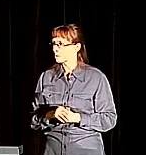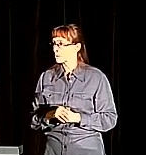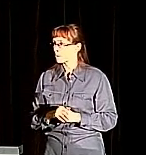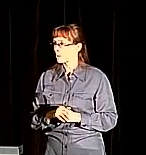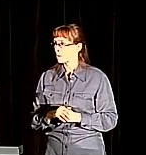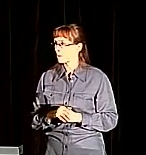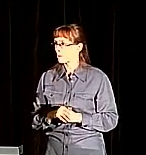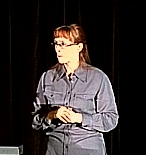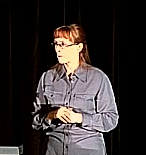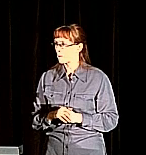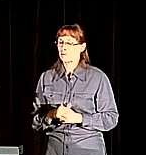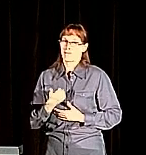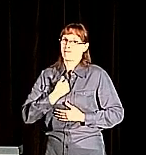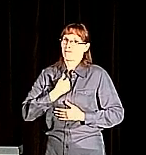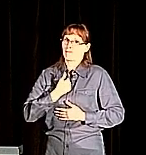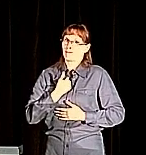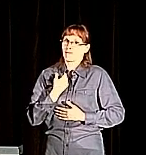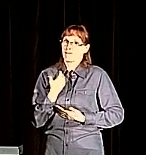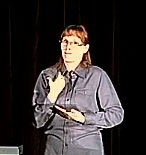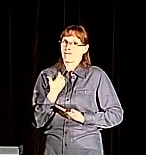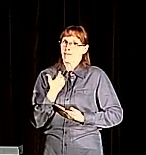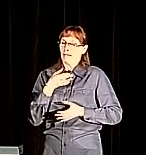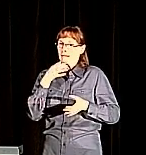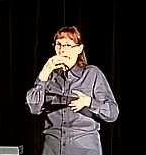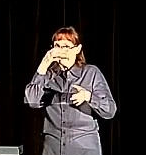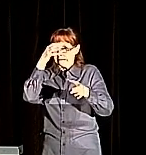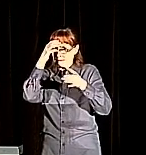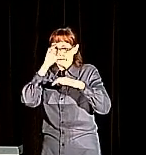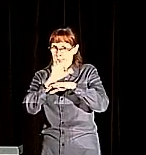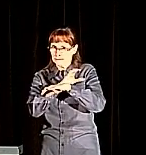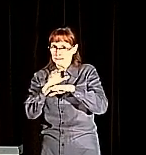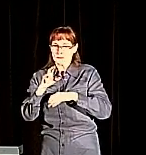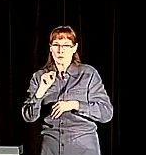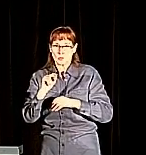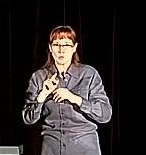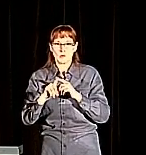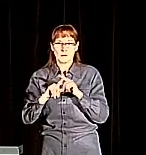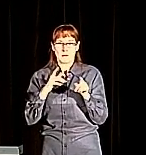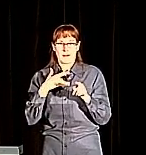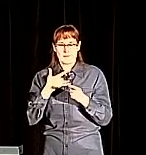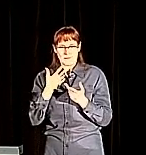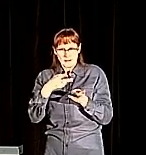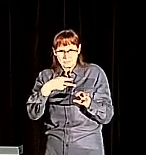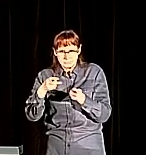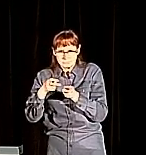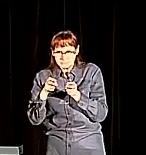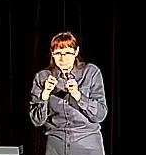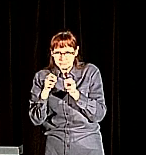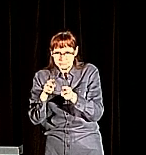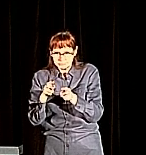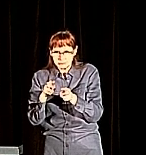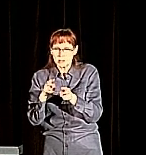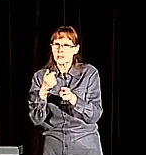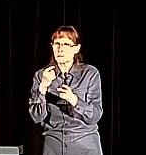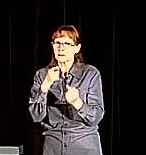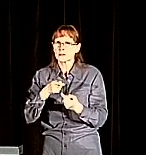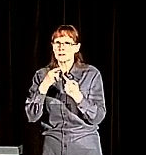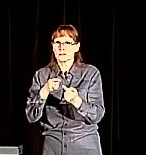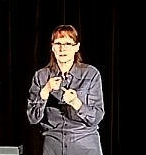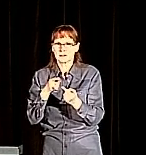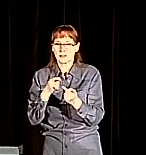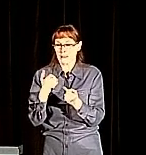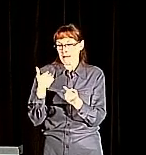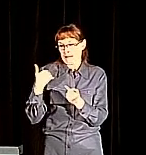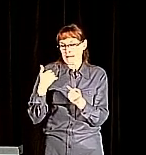As a non-programmer, I found it very difficult to install dependencies in Python 2.7. The other day, I learned for Python